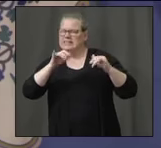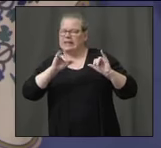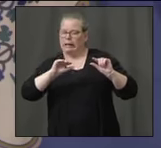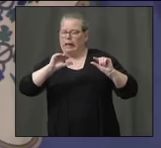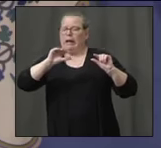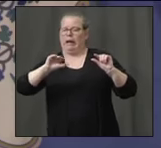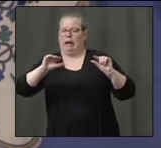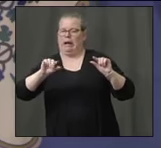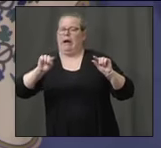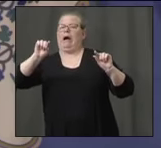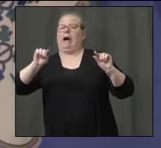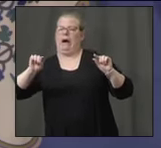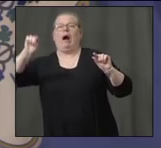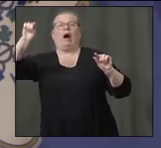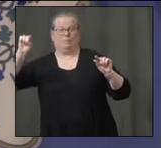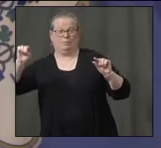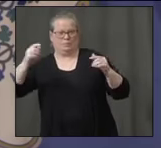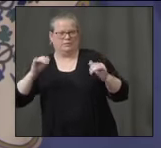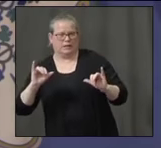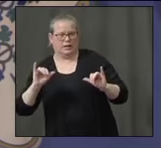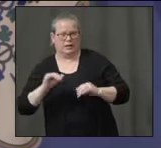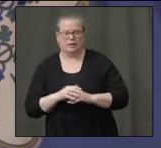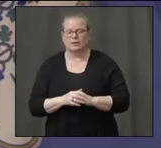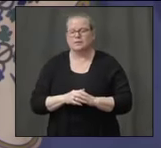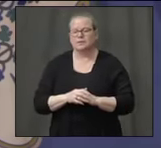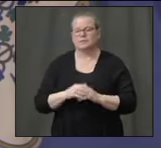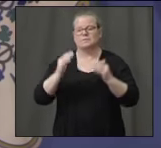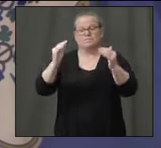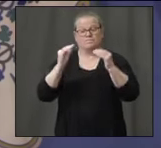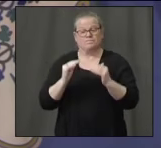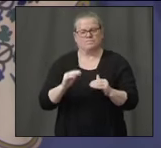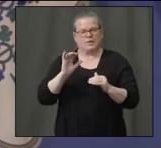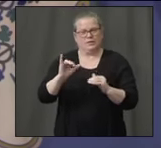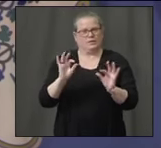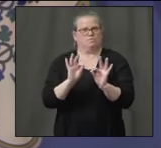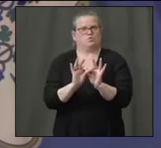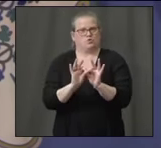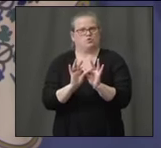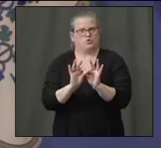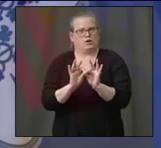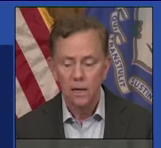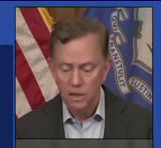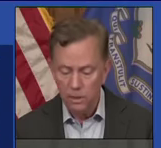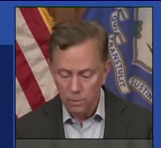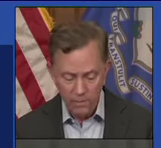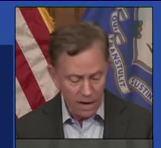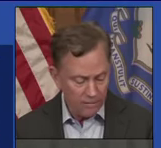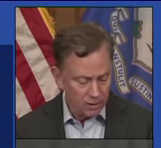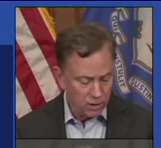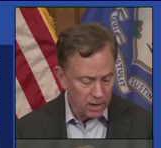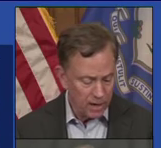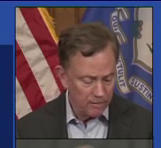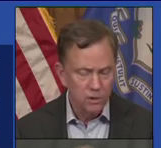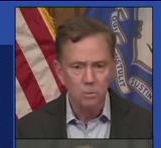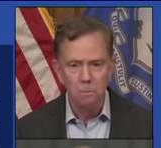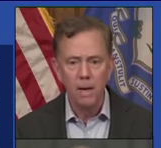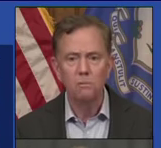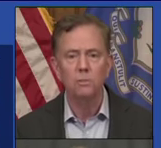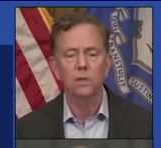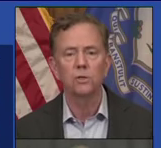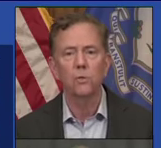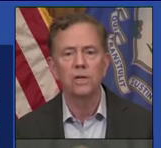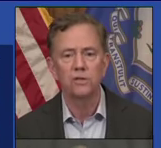And this next slide is really where we want to focus. This is what our daily testing has been. You know, we've averaged on average